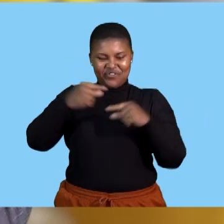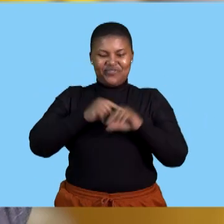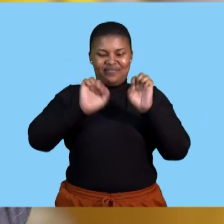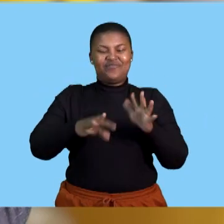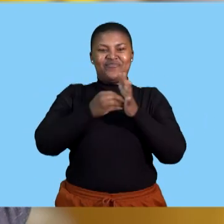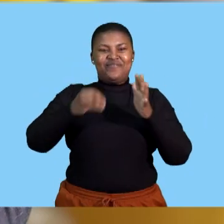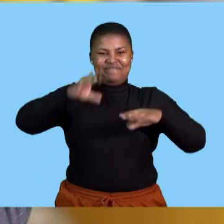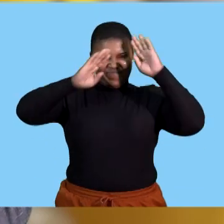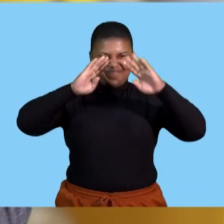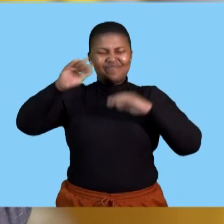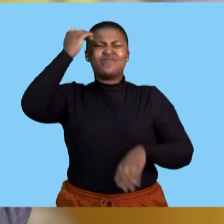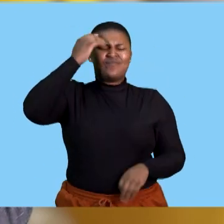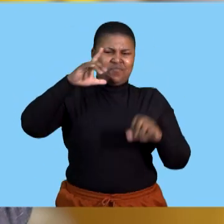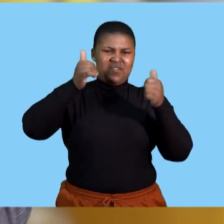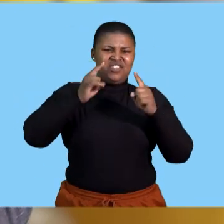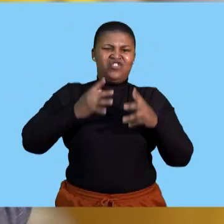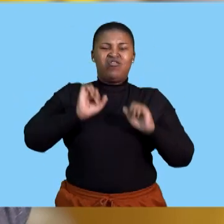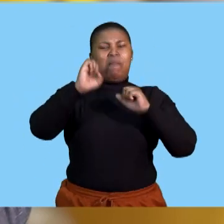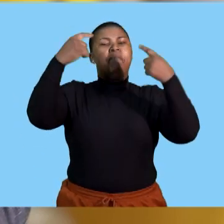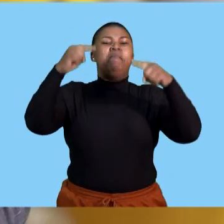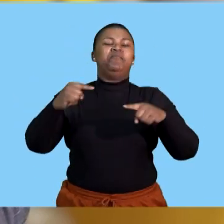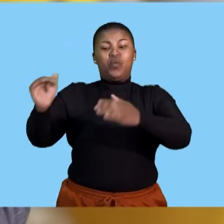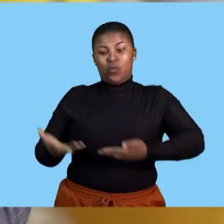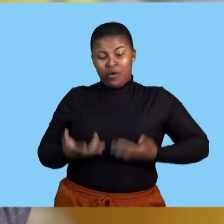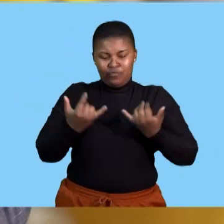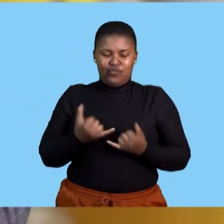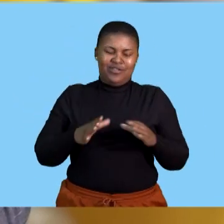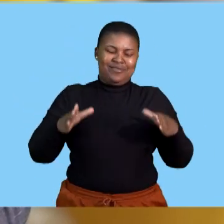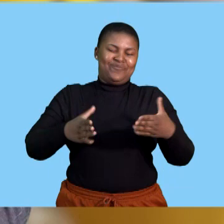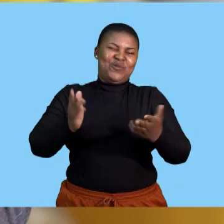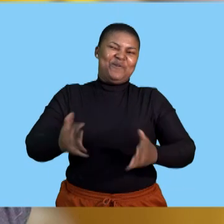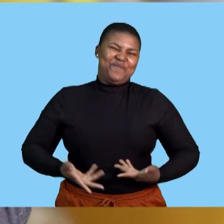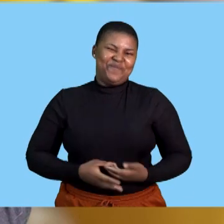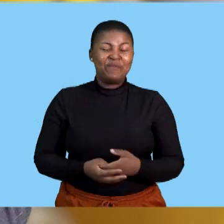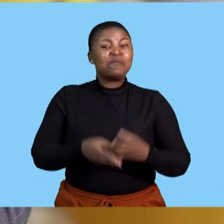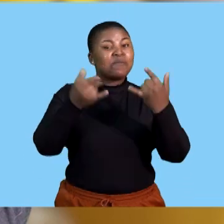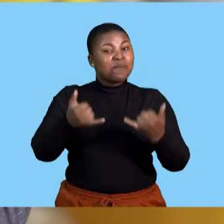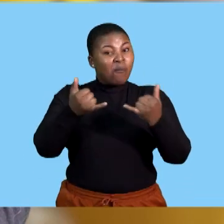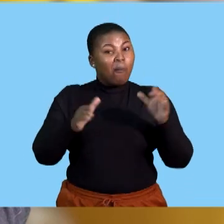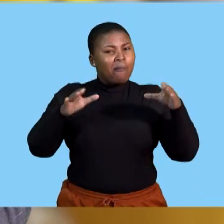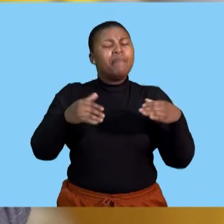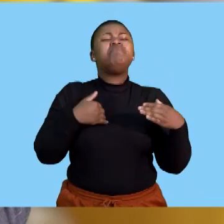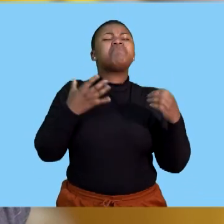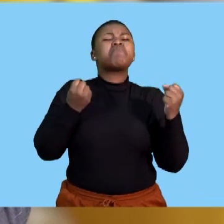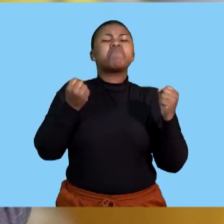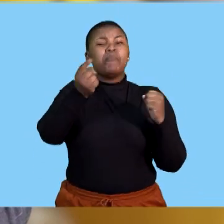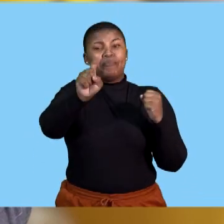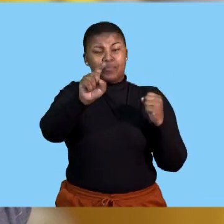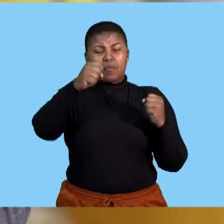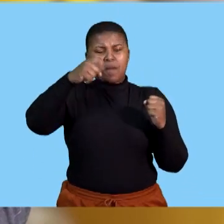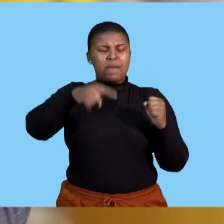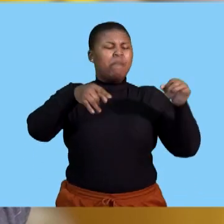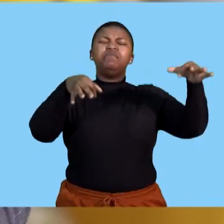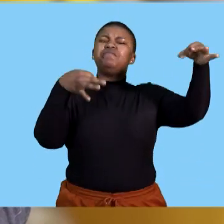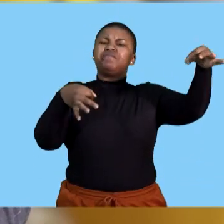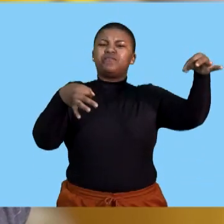Greetings, great learners. My name is Mr. Simby and welcome to today's accounting class. In today's class I'm going to be talking